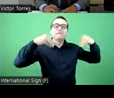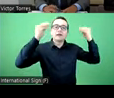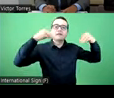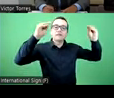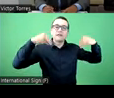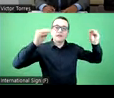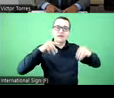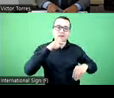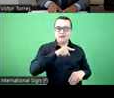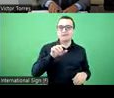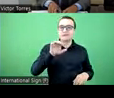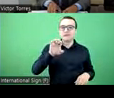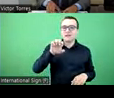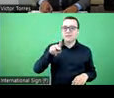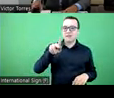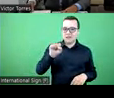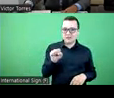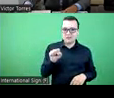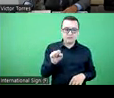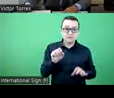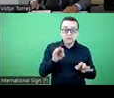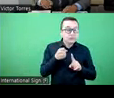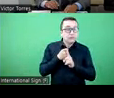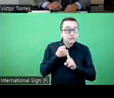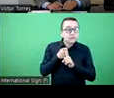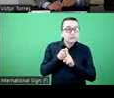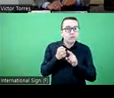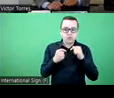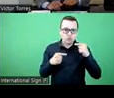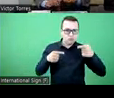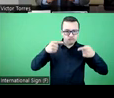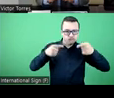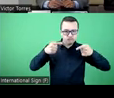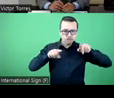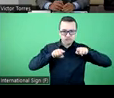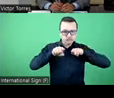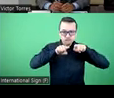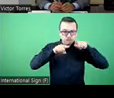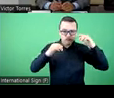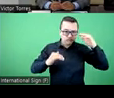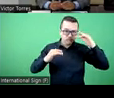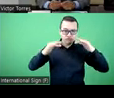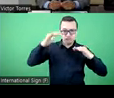services for these insurance services called EPS.